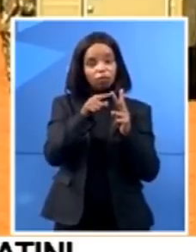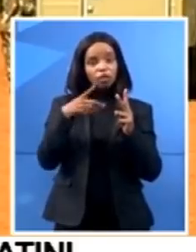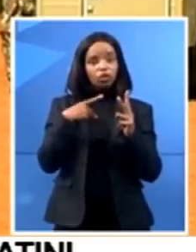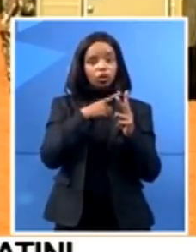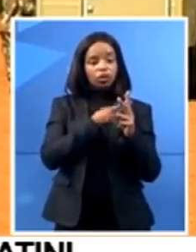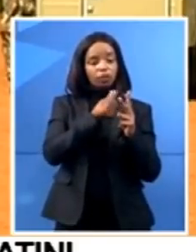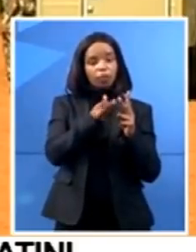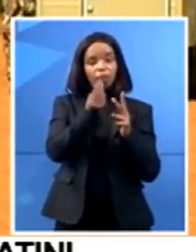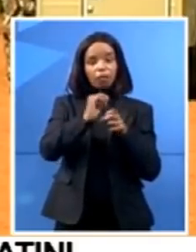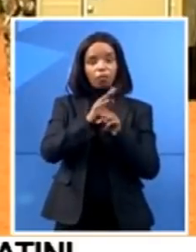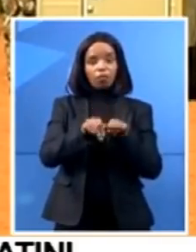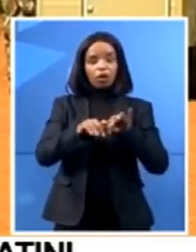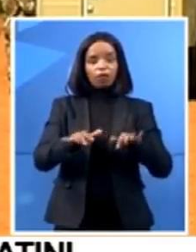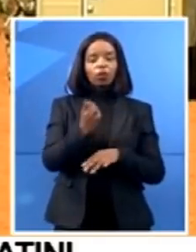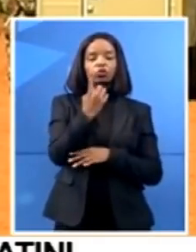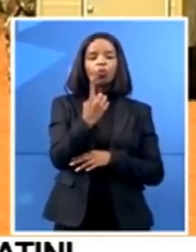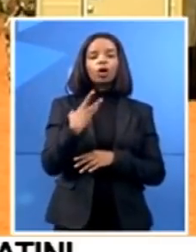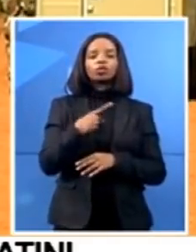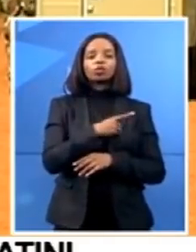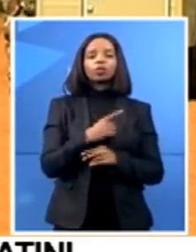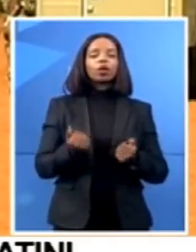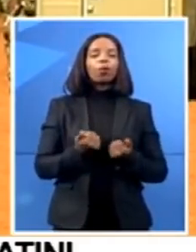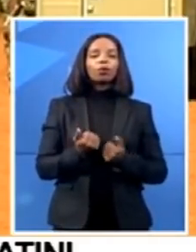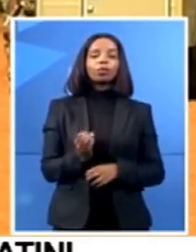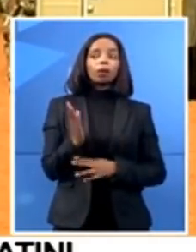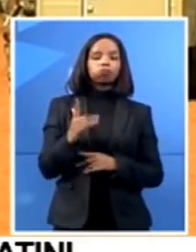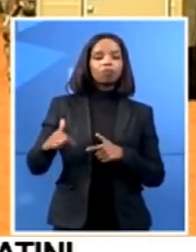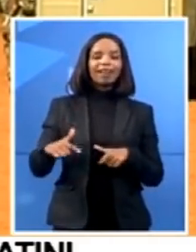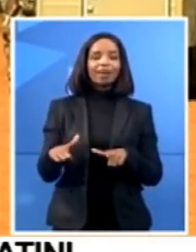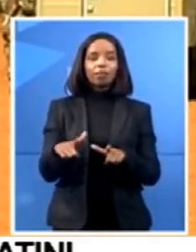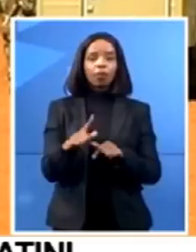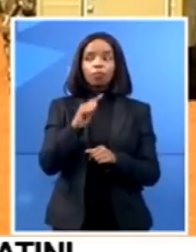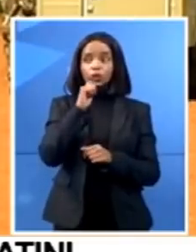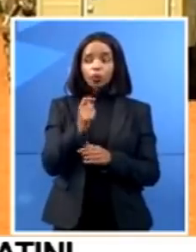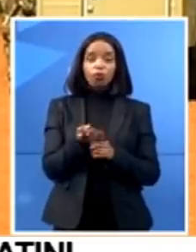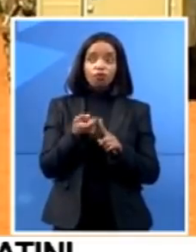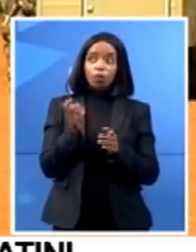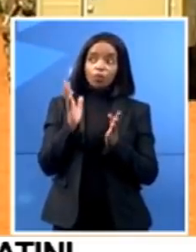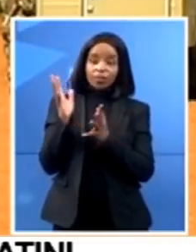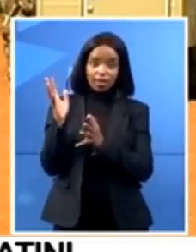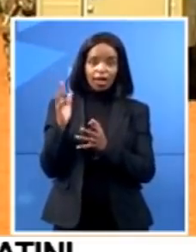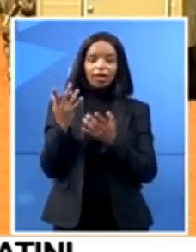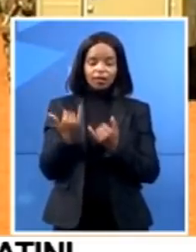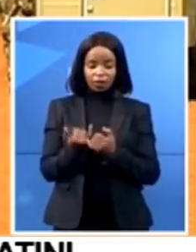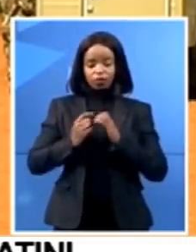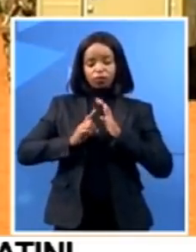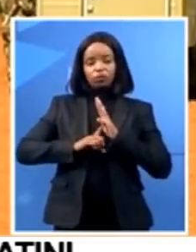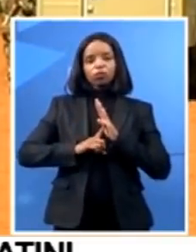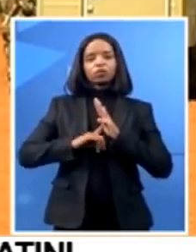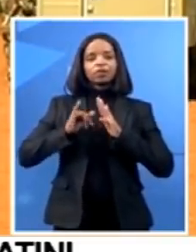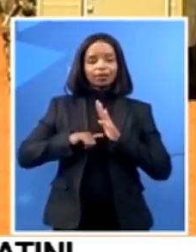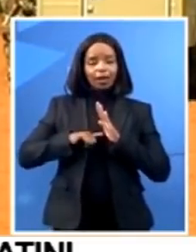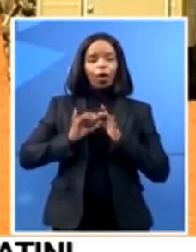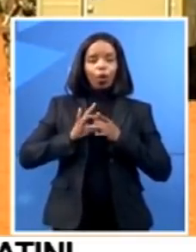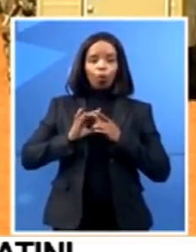doctors is already in Limpopo where they come from. They are recovering from home. They are being asked to go and be in self-isolation at